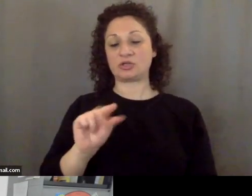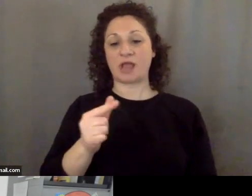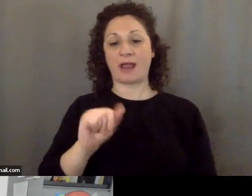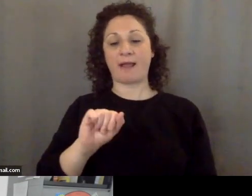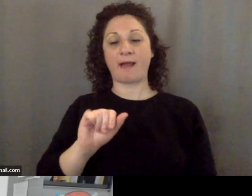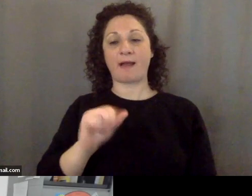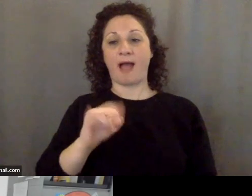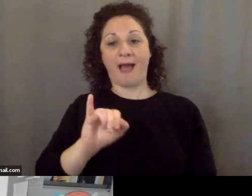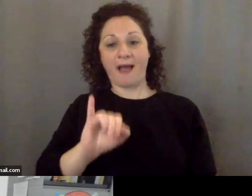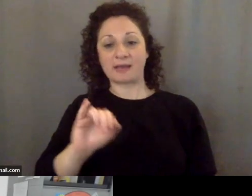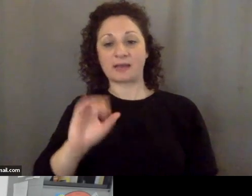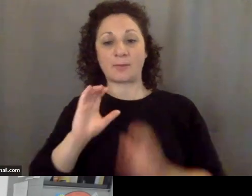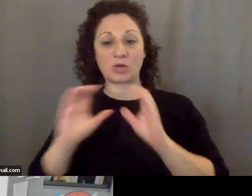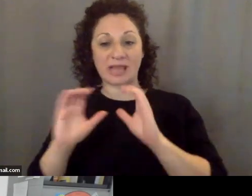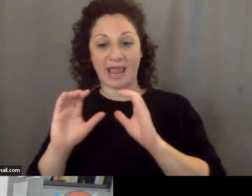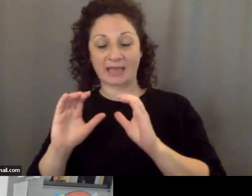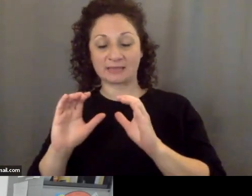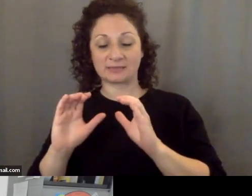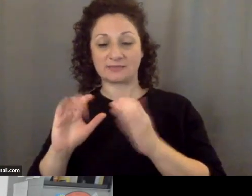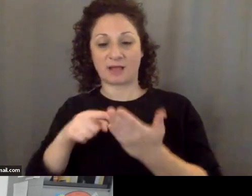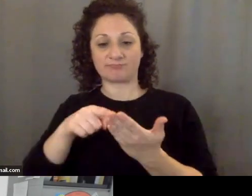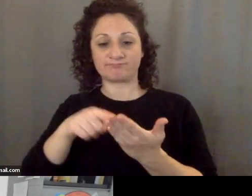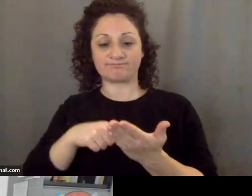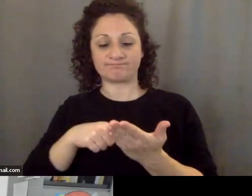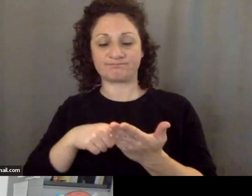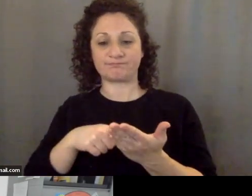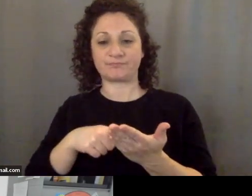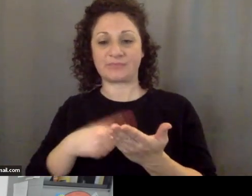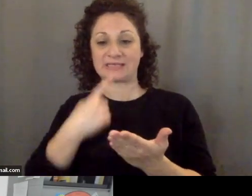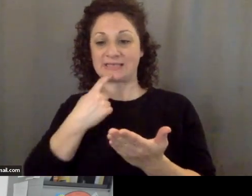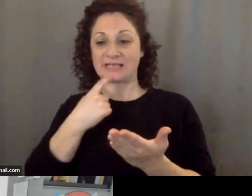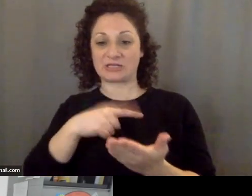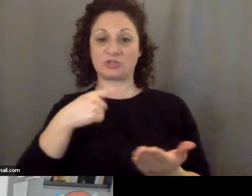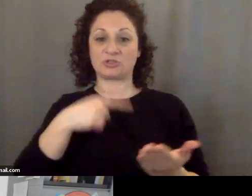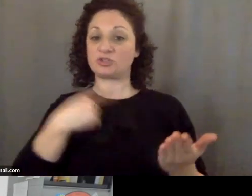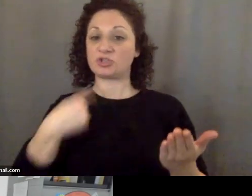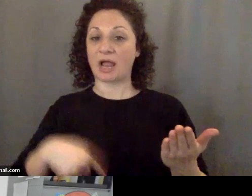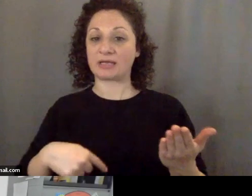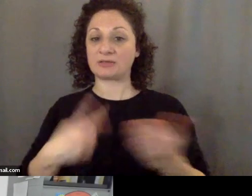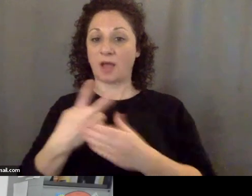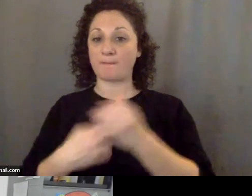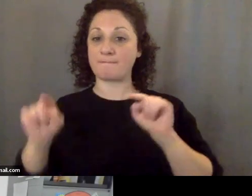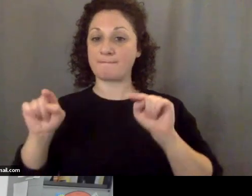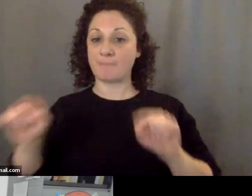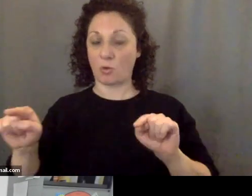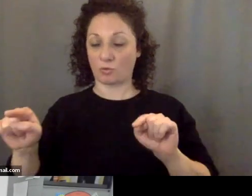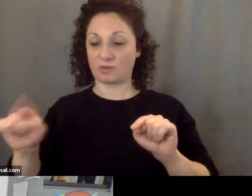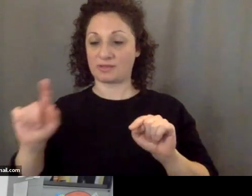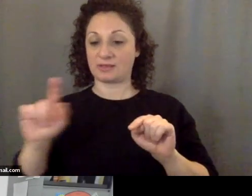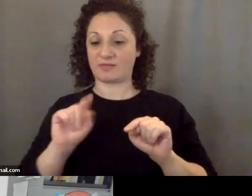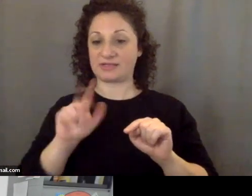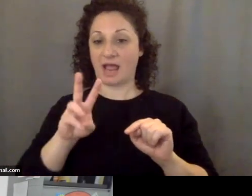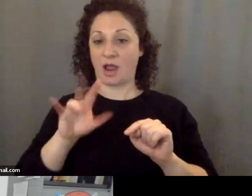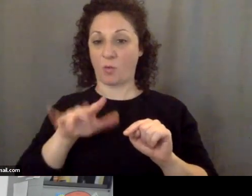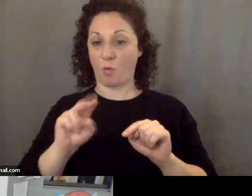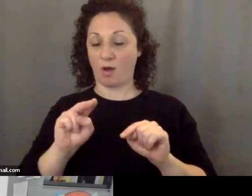in it it said that Chinese on both sides of the Taiwan Strait agree that